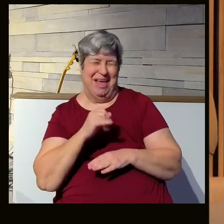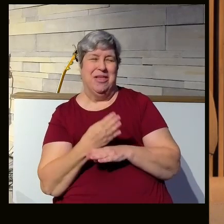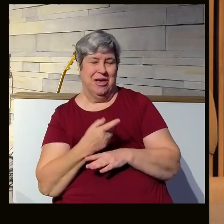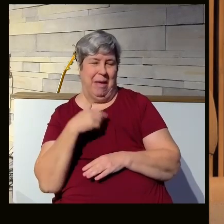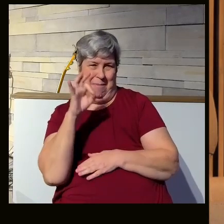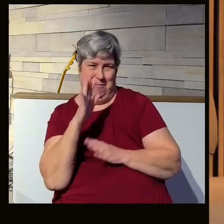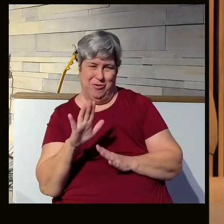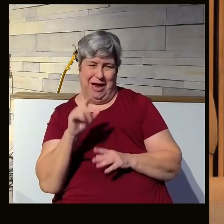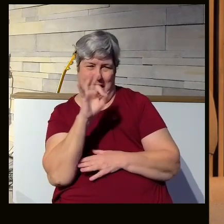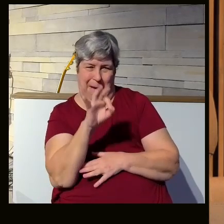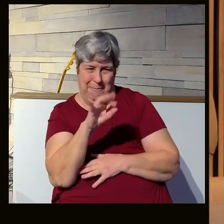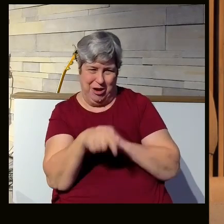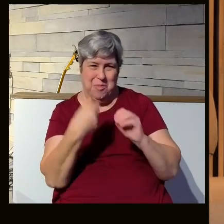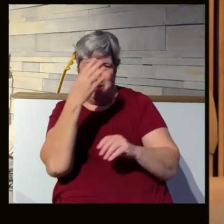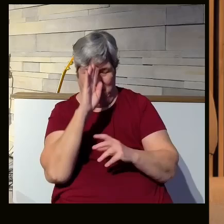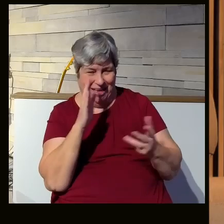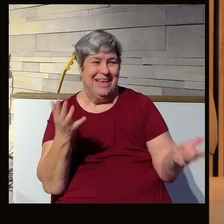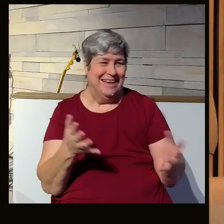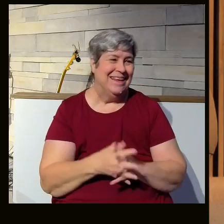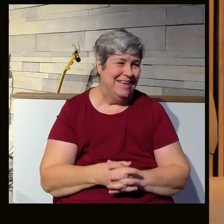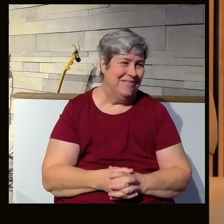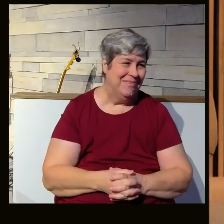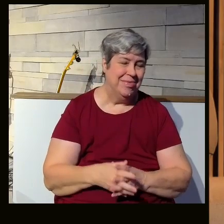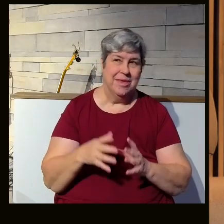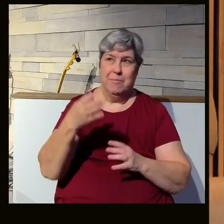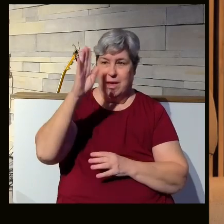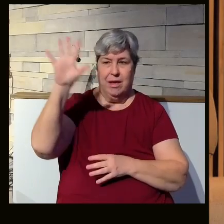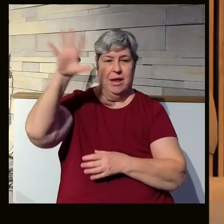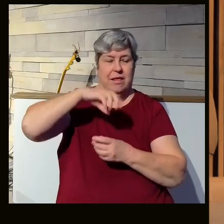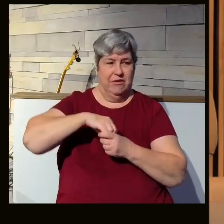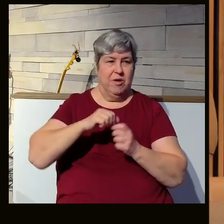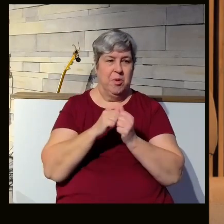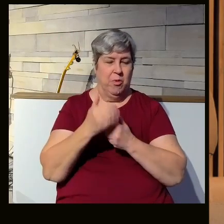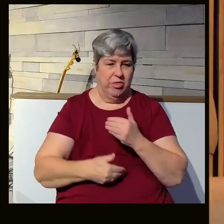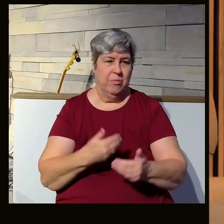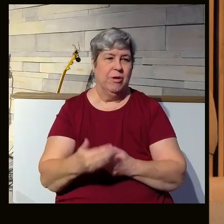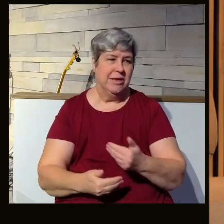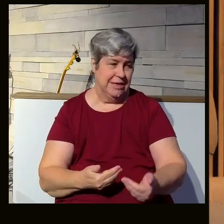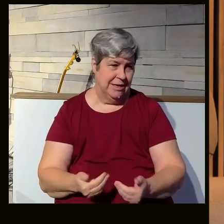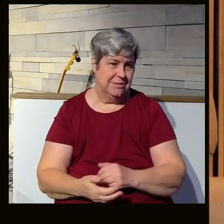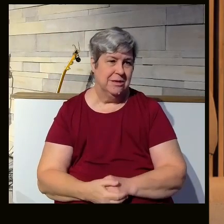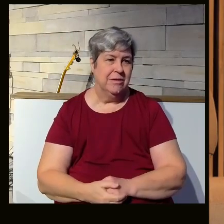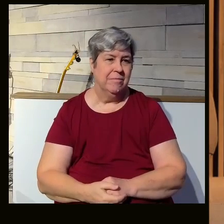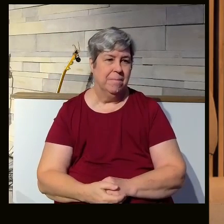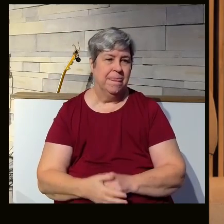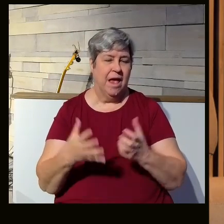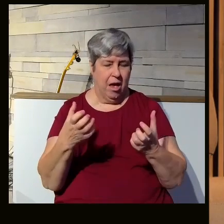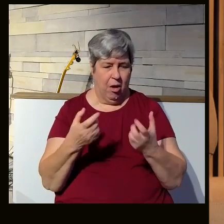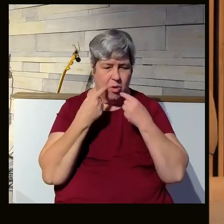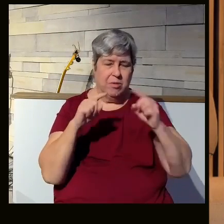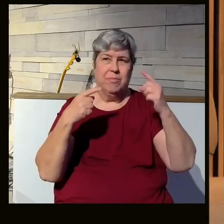right? I'm a preacher. I kind of preach about God. And about God's involvement in that process. I want to prosper.